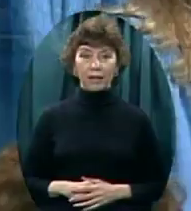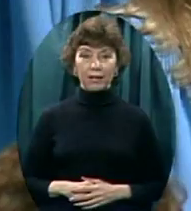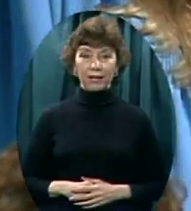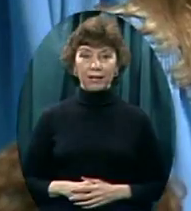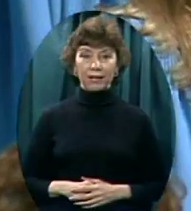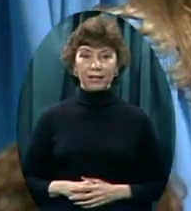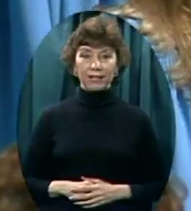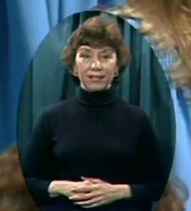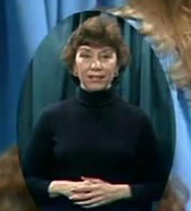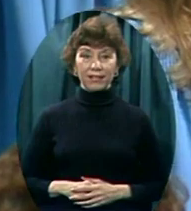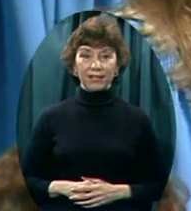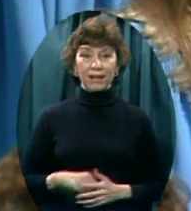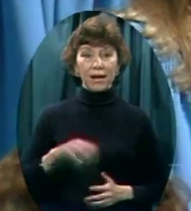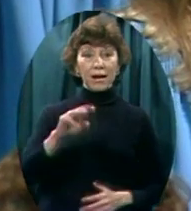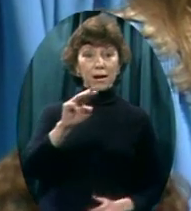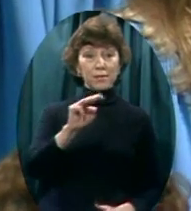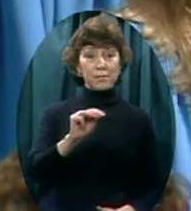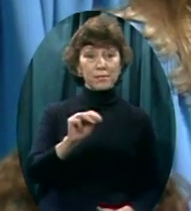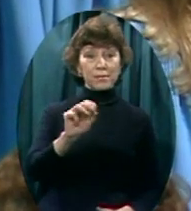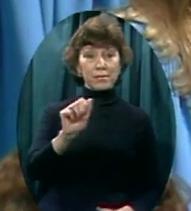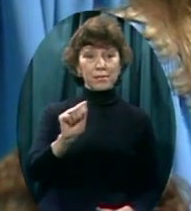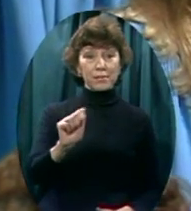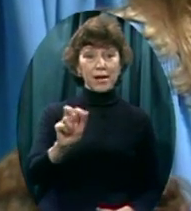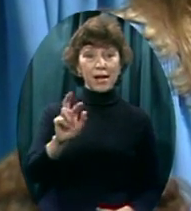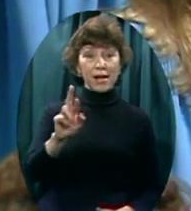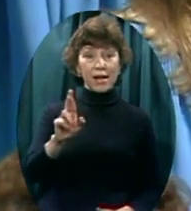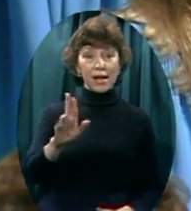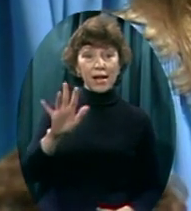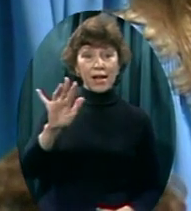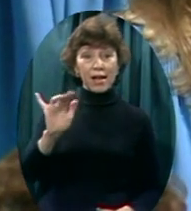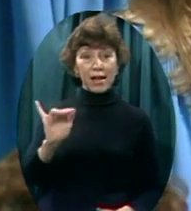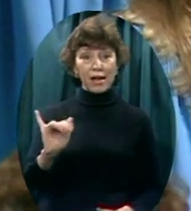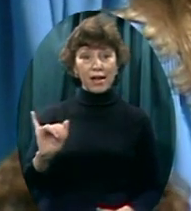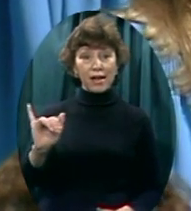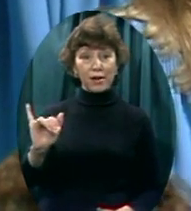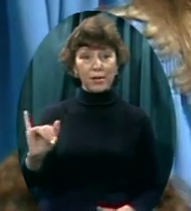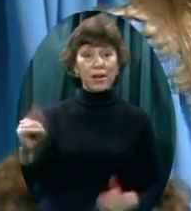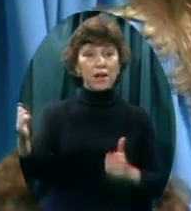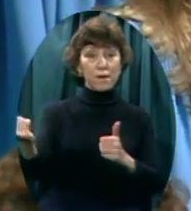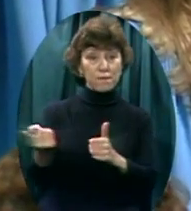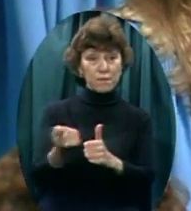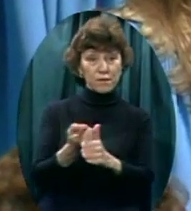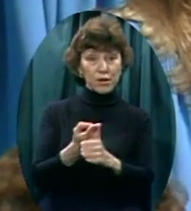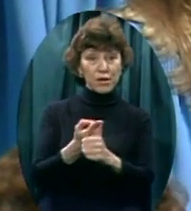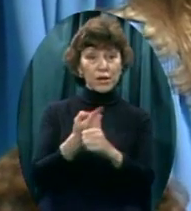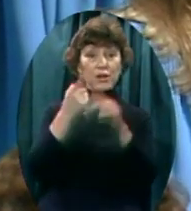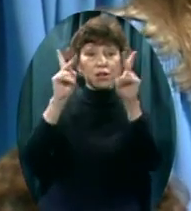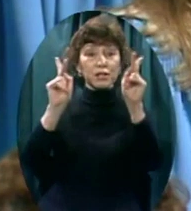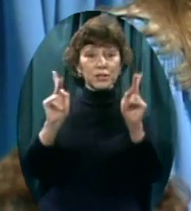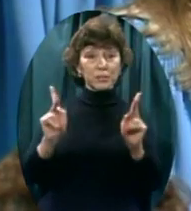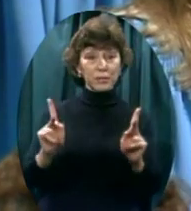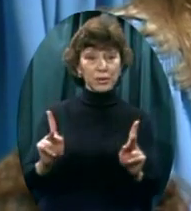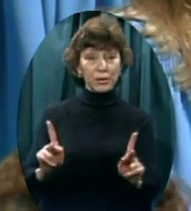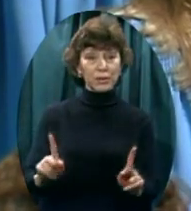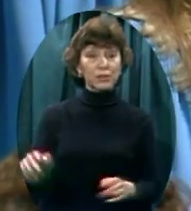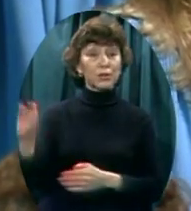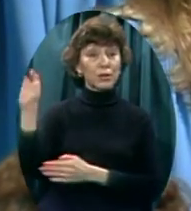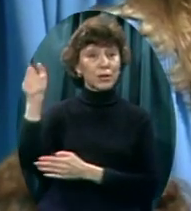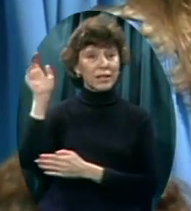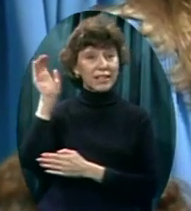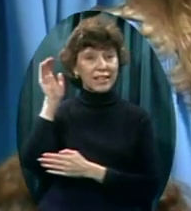Mary was the first to hear